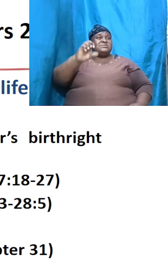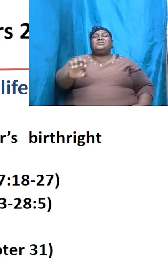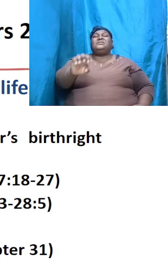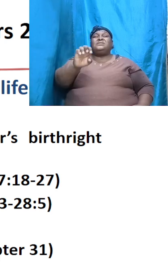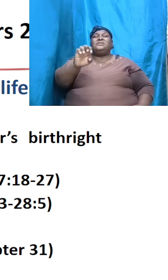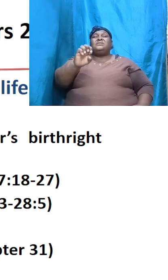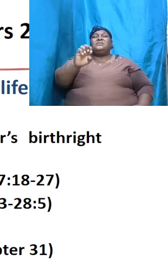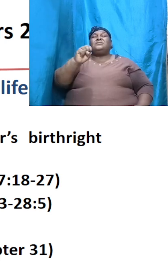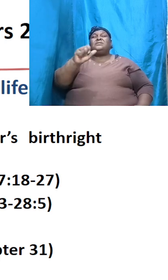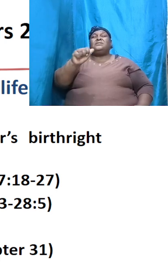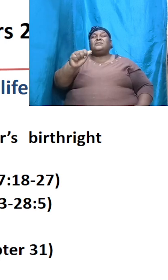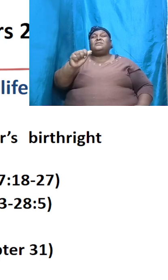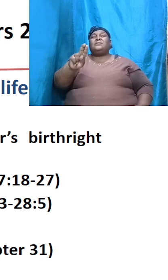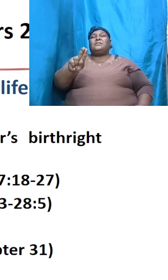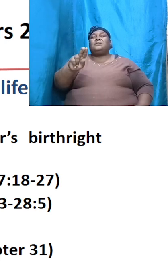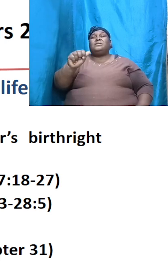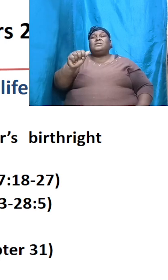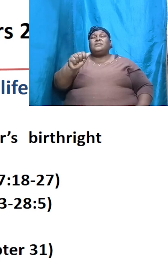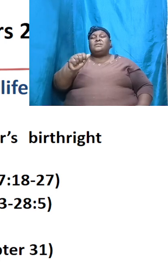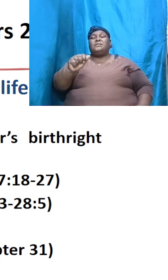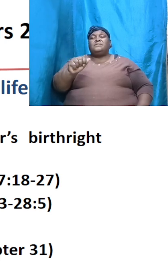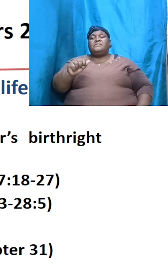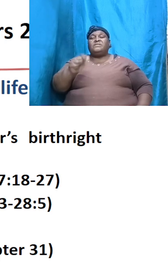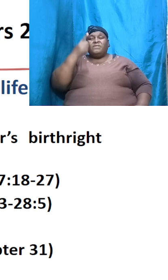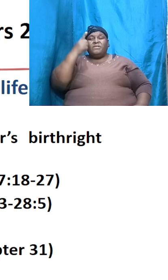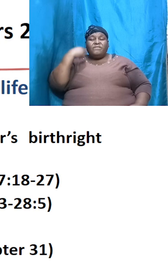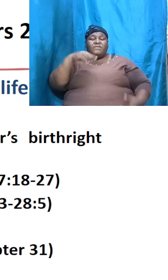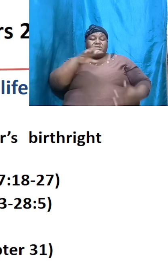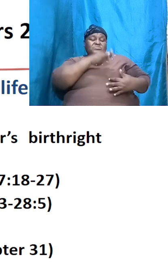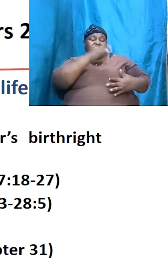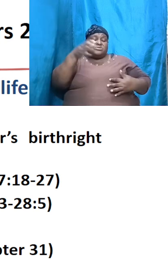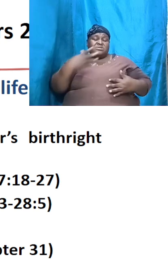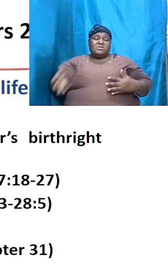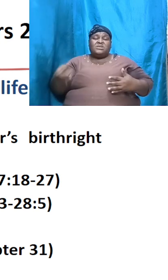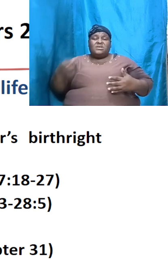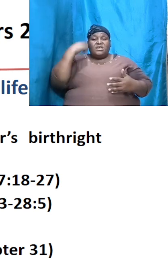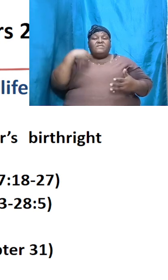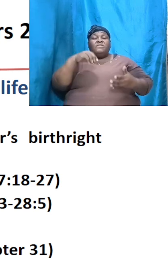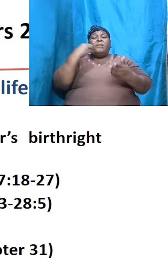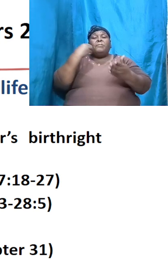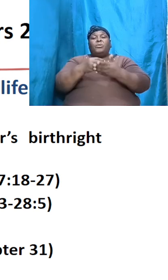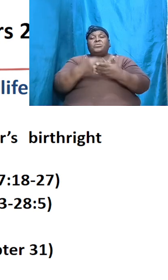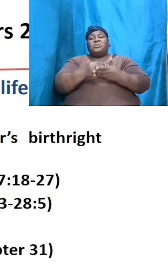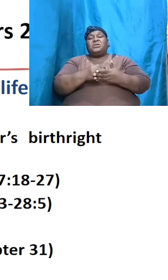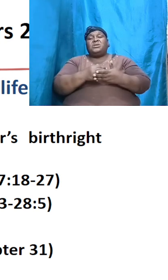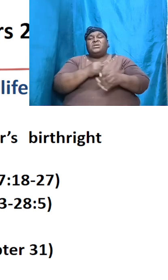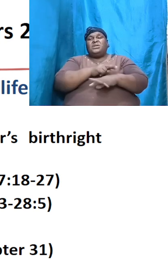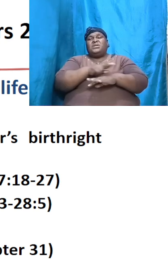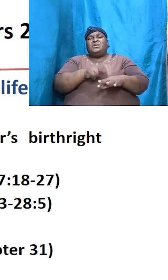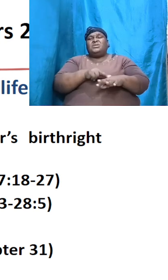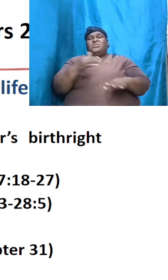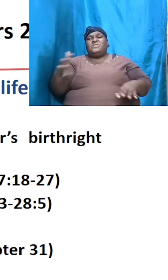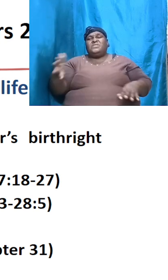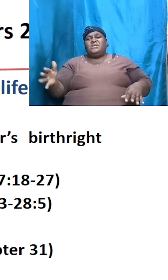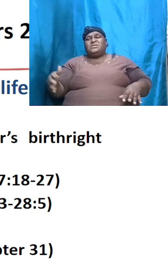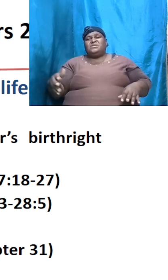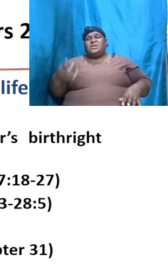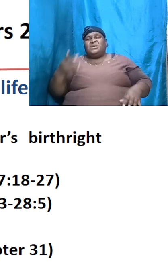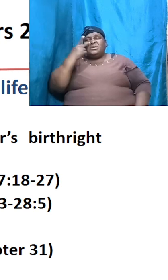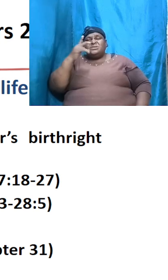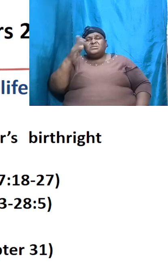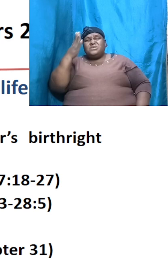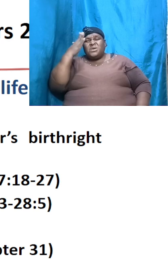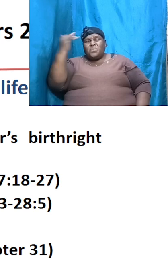authority for money or for natural things you can see why he would be despised